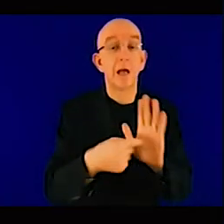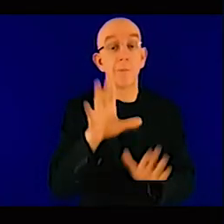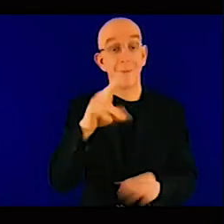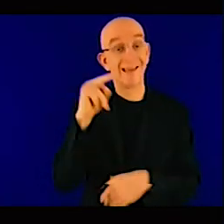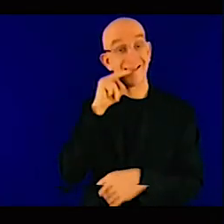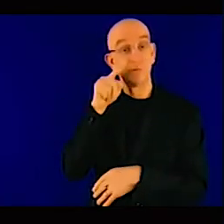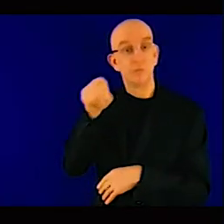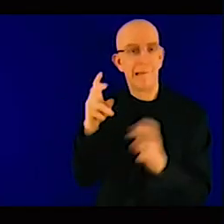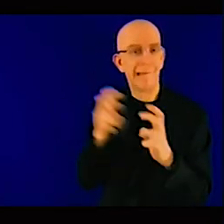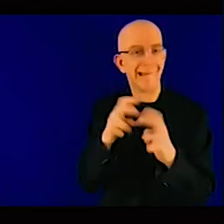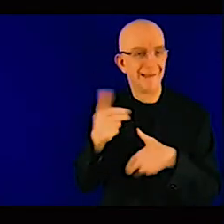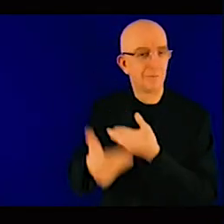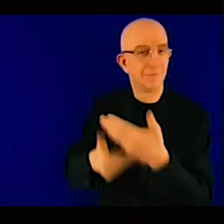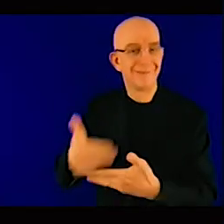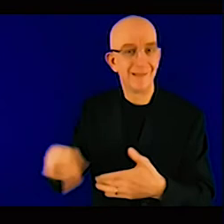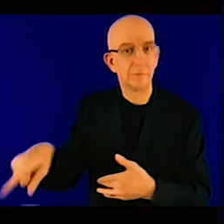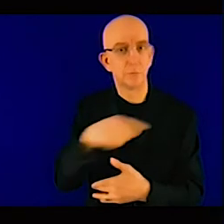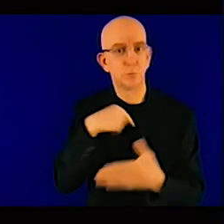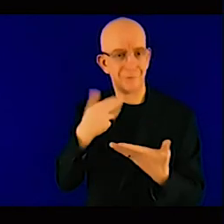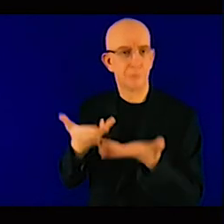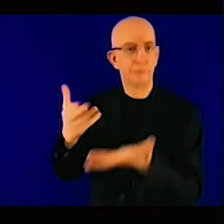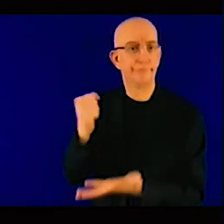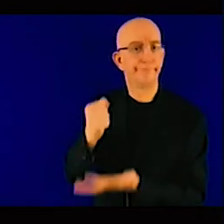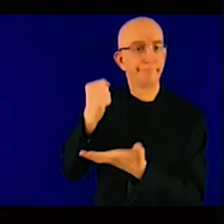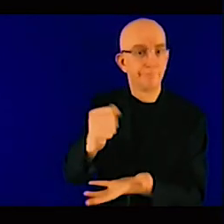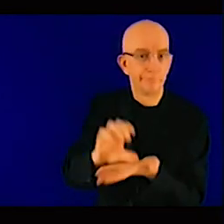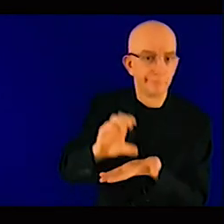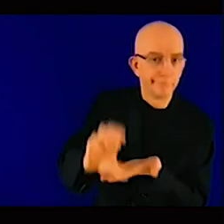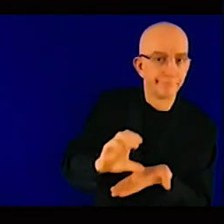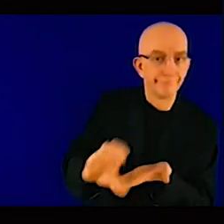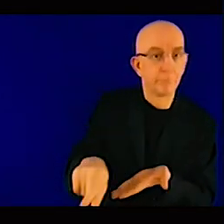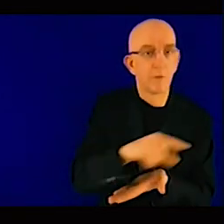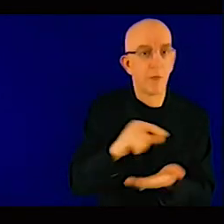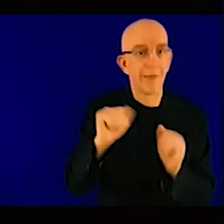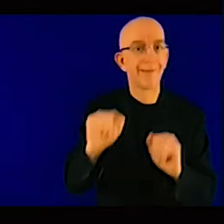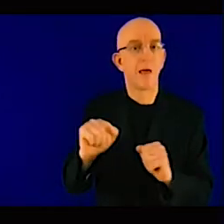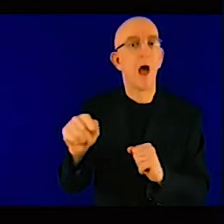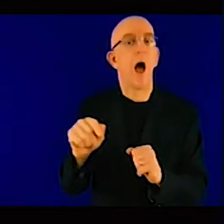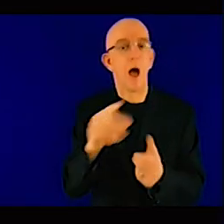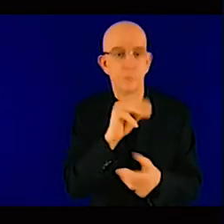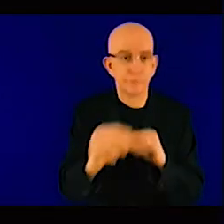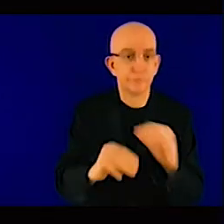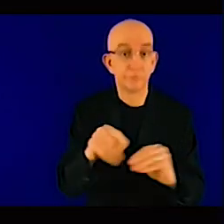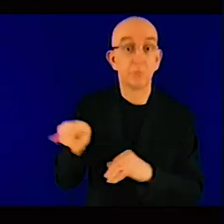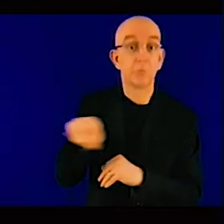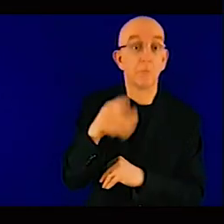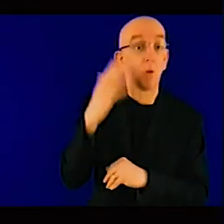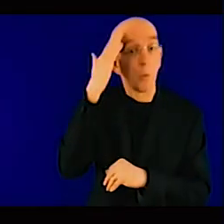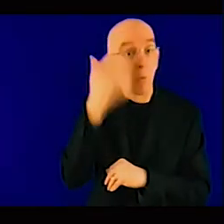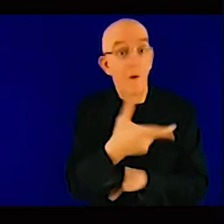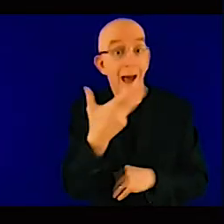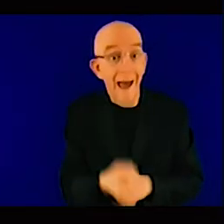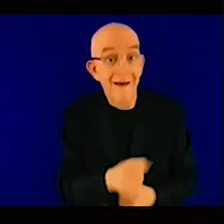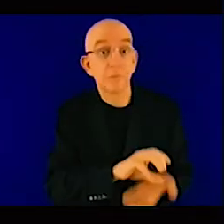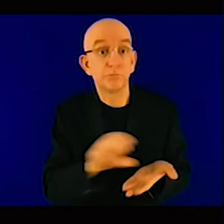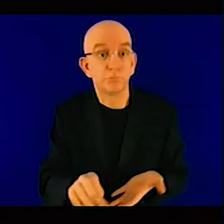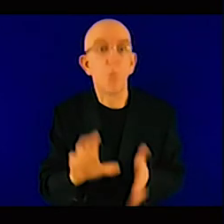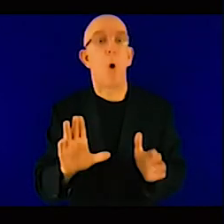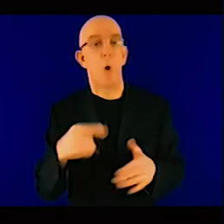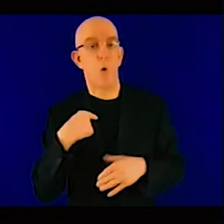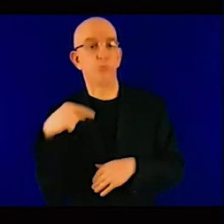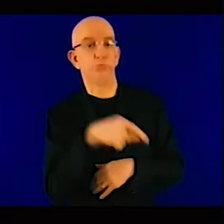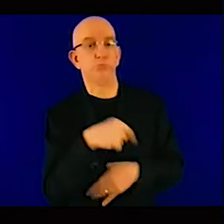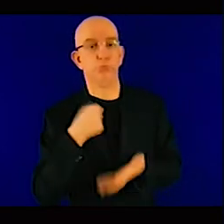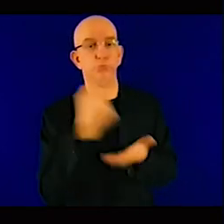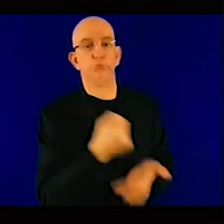so it's important that we do that I think also the issue concerning not being able to attract